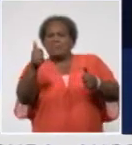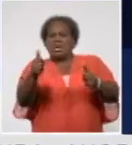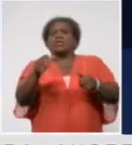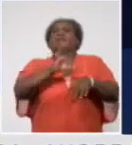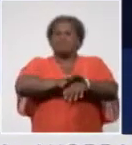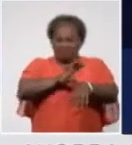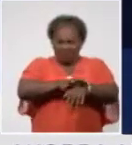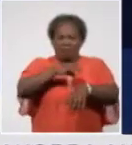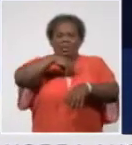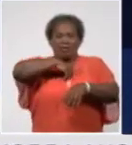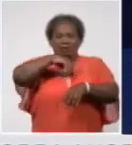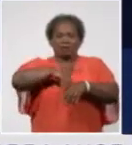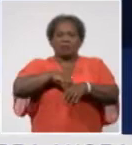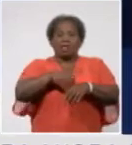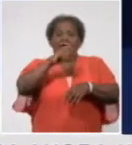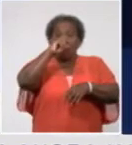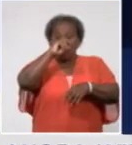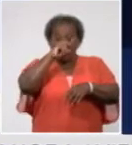discharged from hospital.